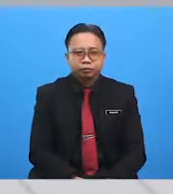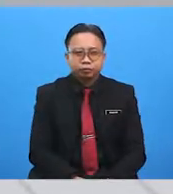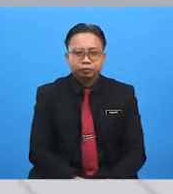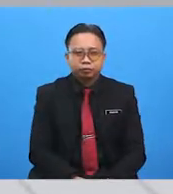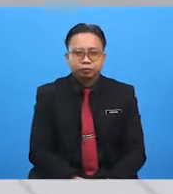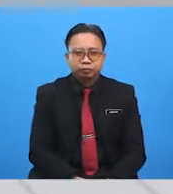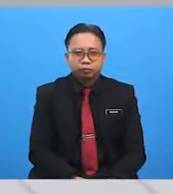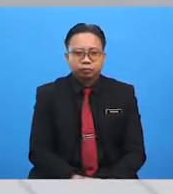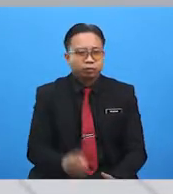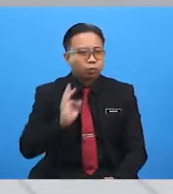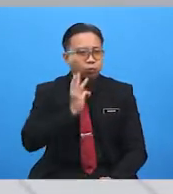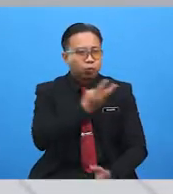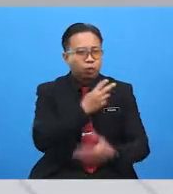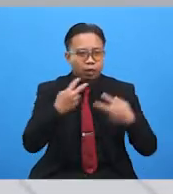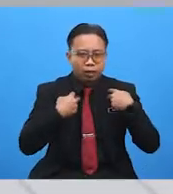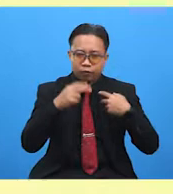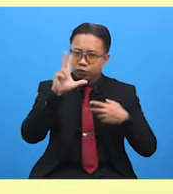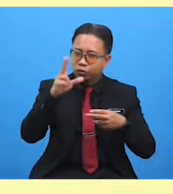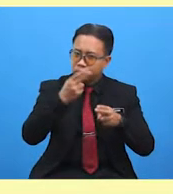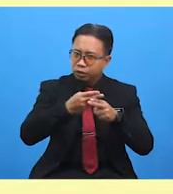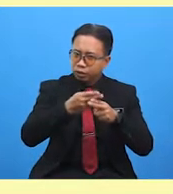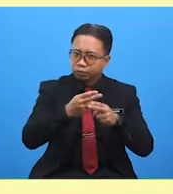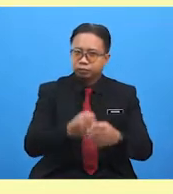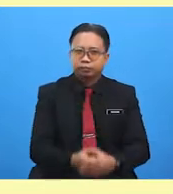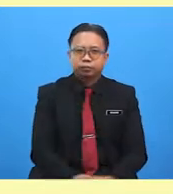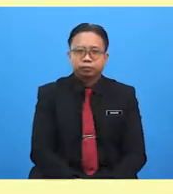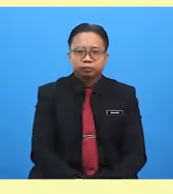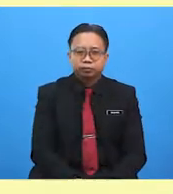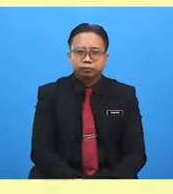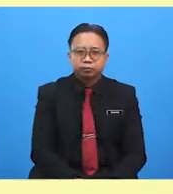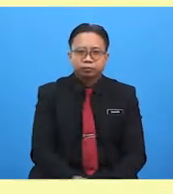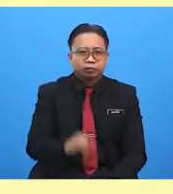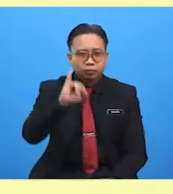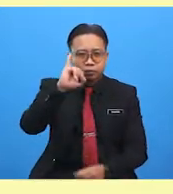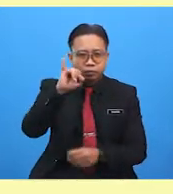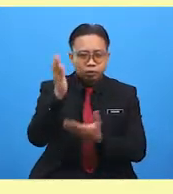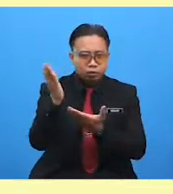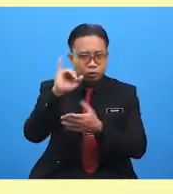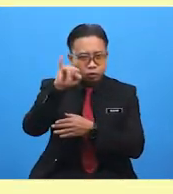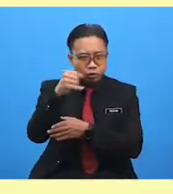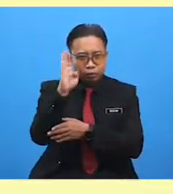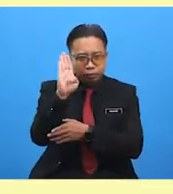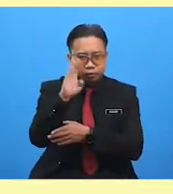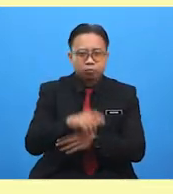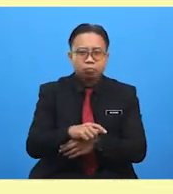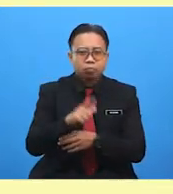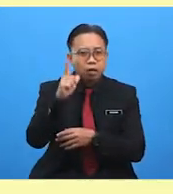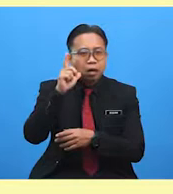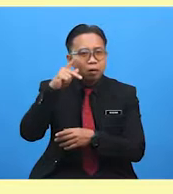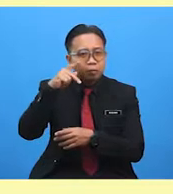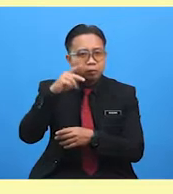We have three names here. Jamie Banks, Lucy Preston,